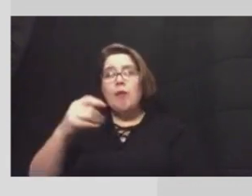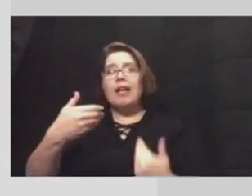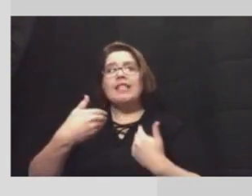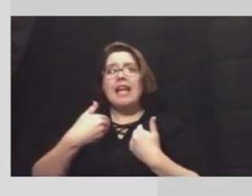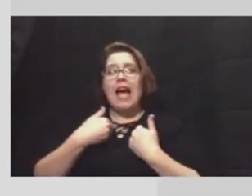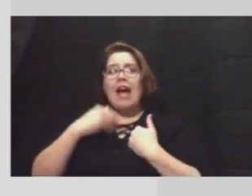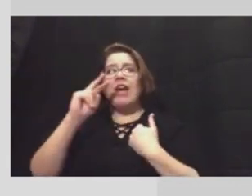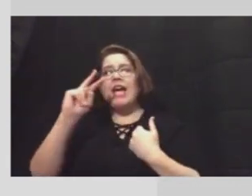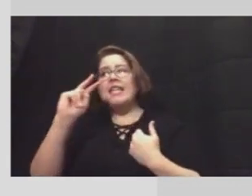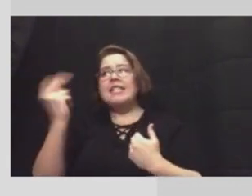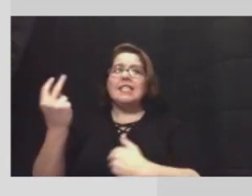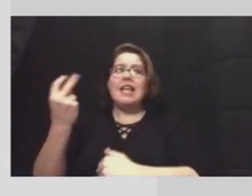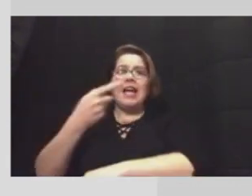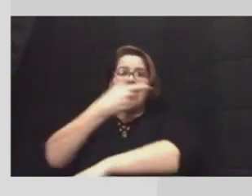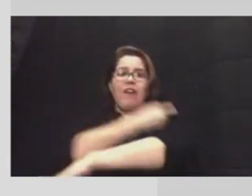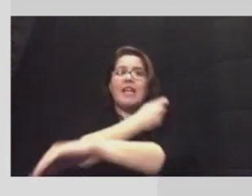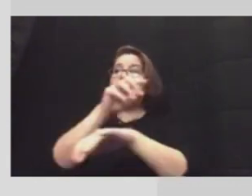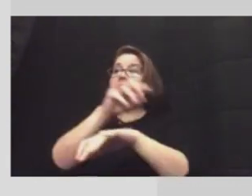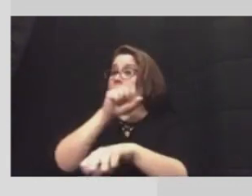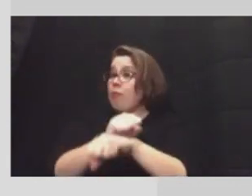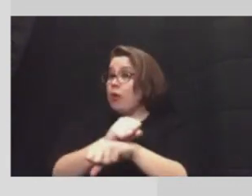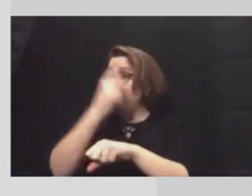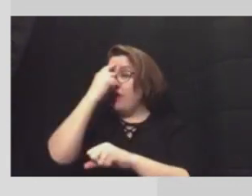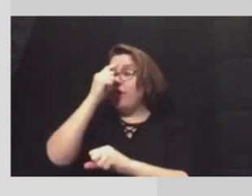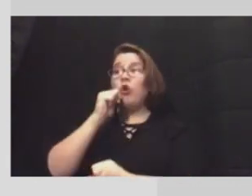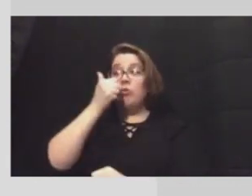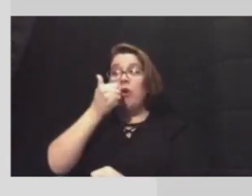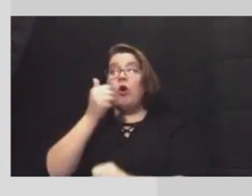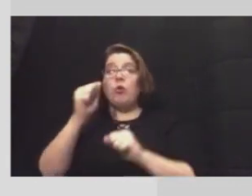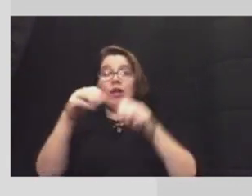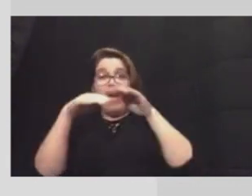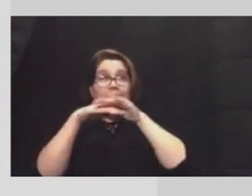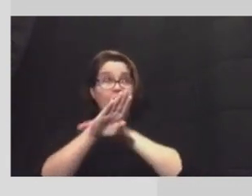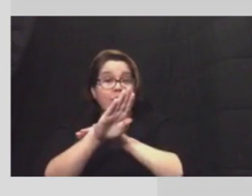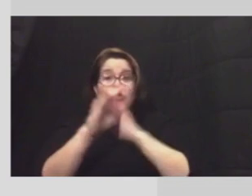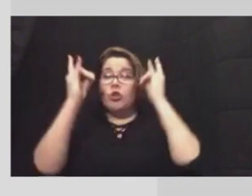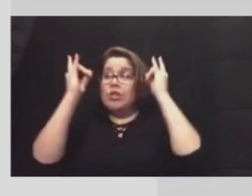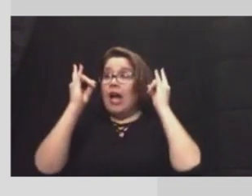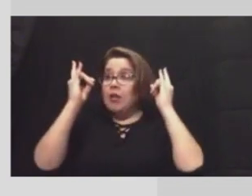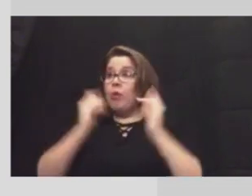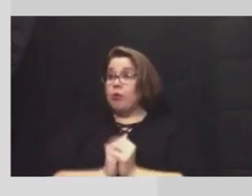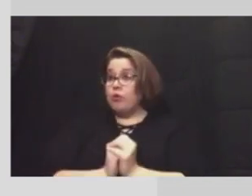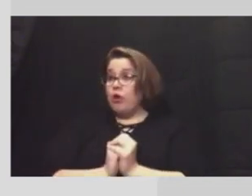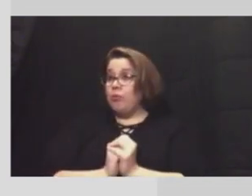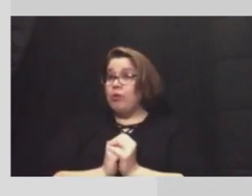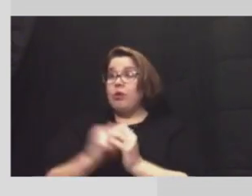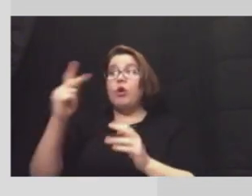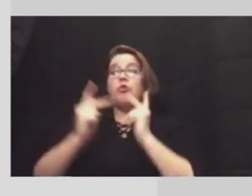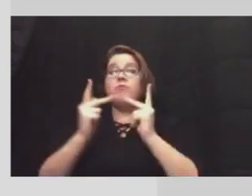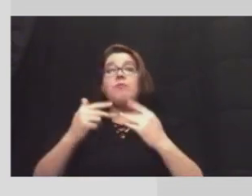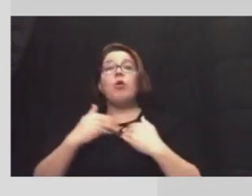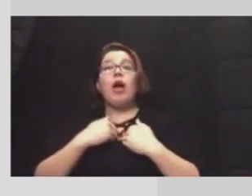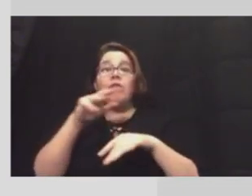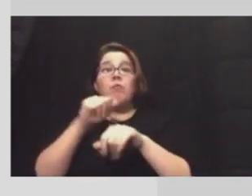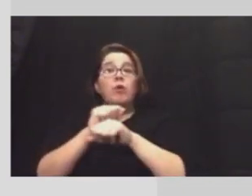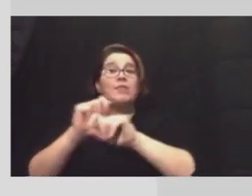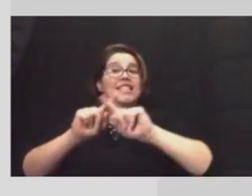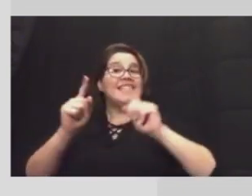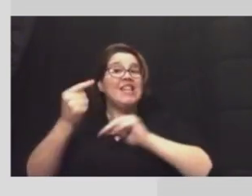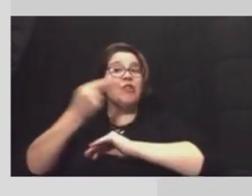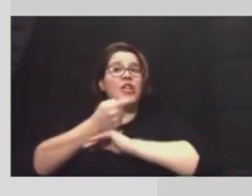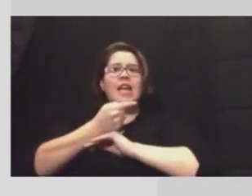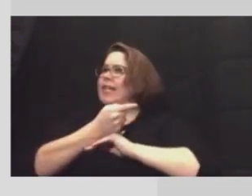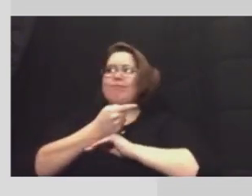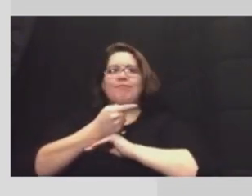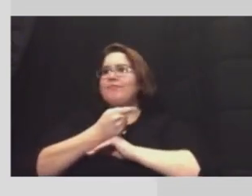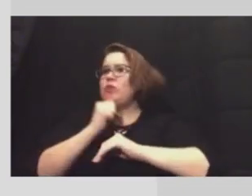back dose vaccine appointment scheduled for tomorrow to enter the Alamo Dome. Those with appointments for a different day will not be